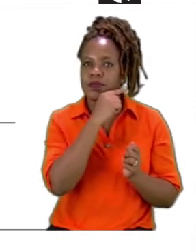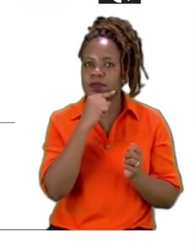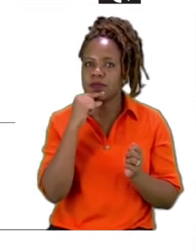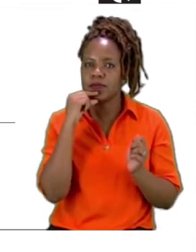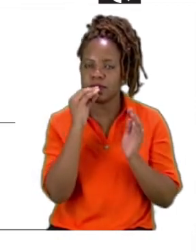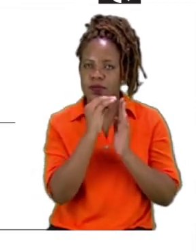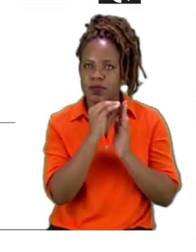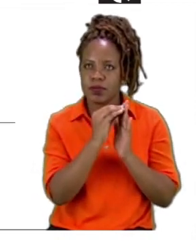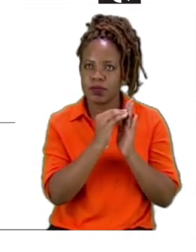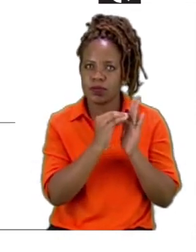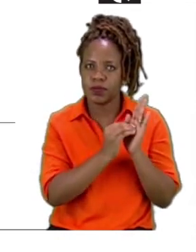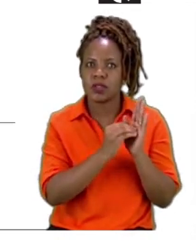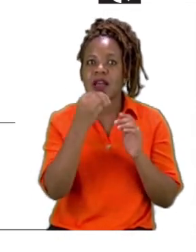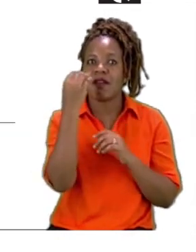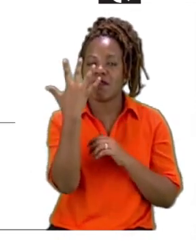in the story.